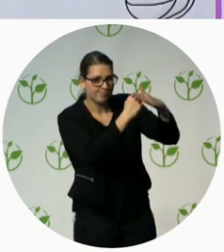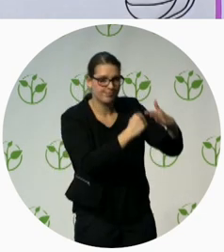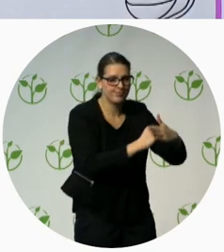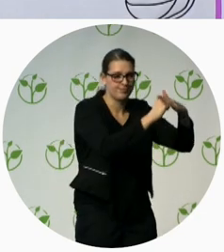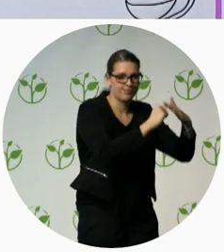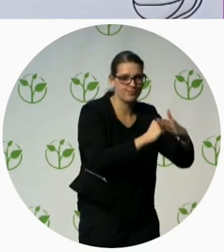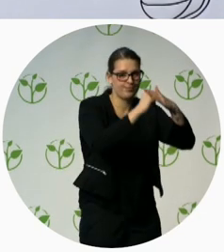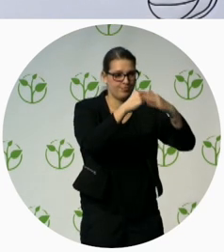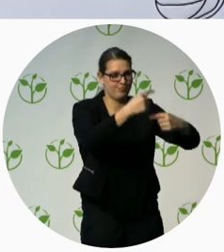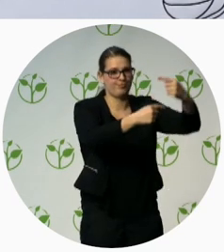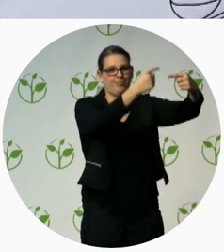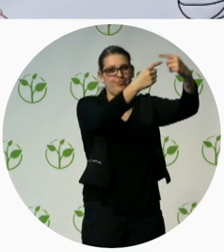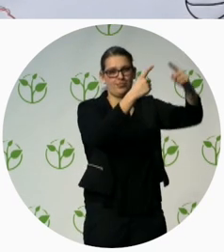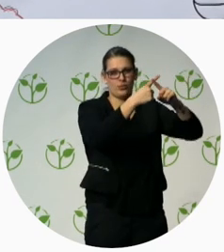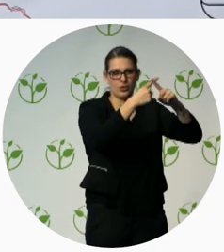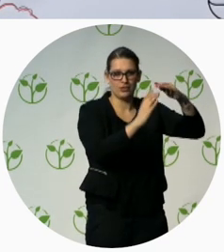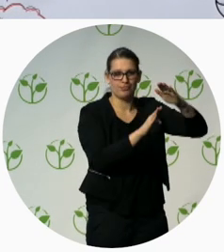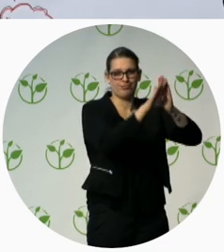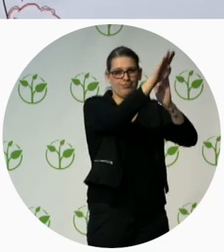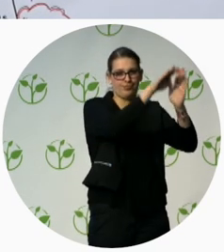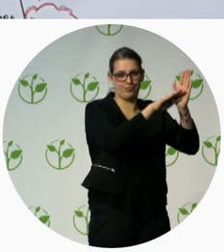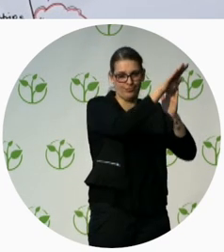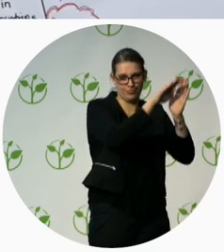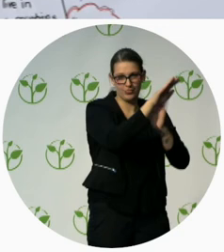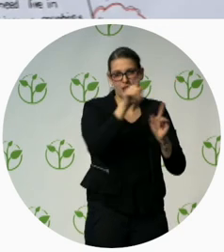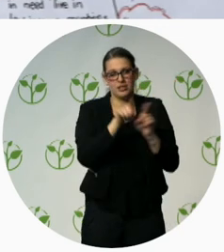having an accident or so, it's easier to come back to work.